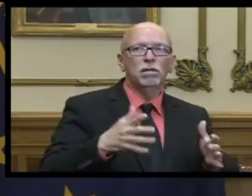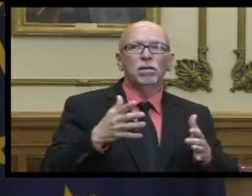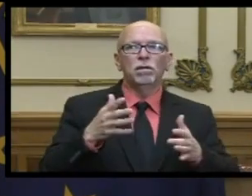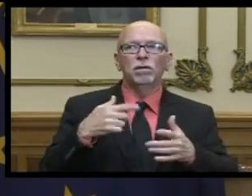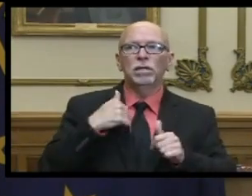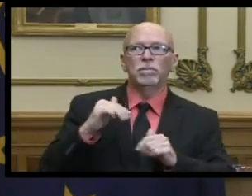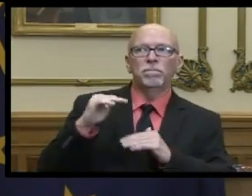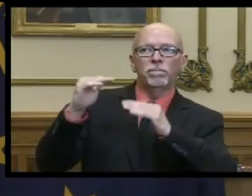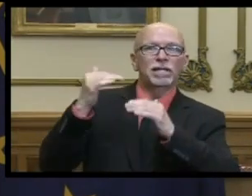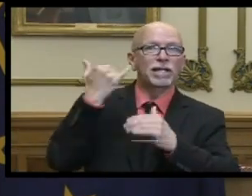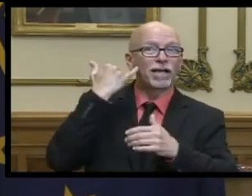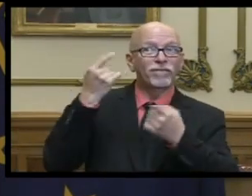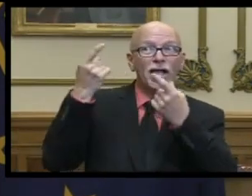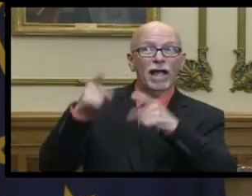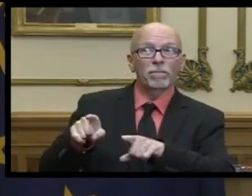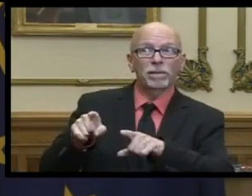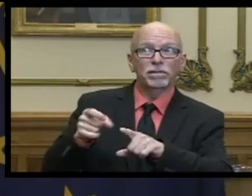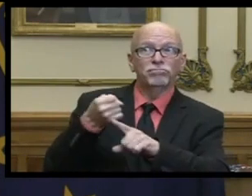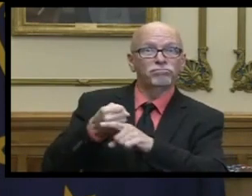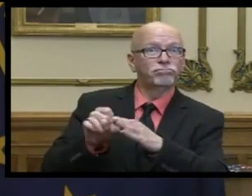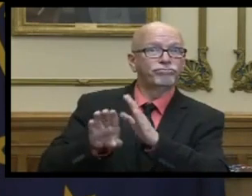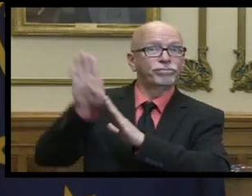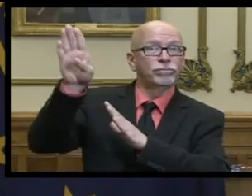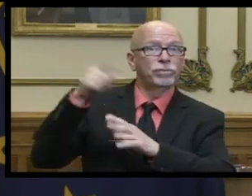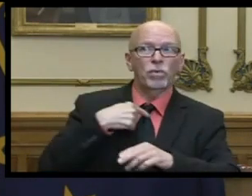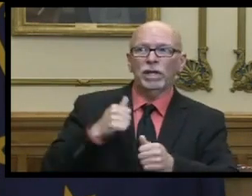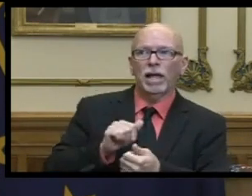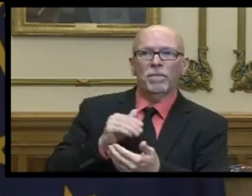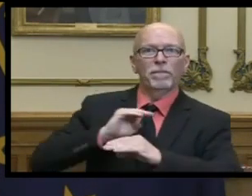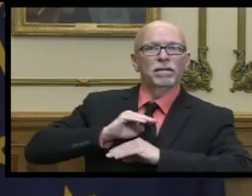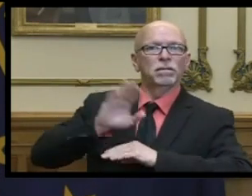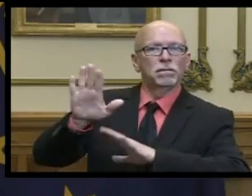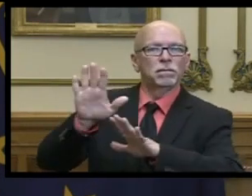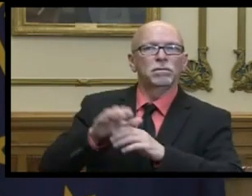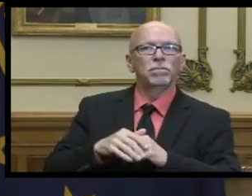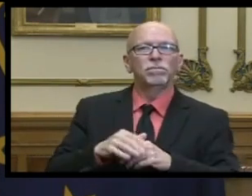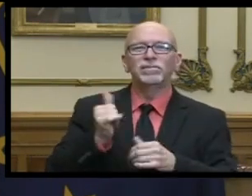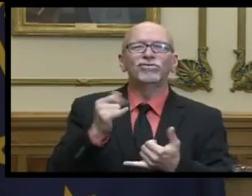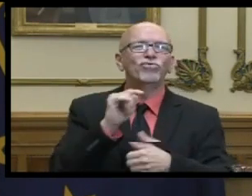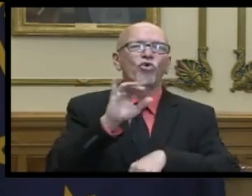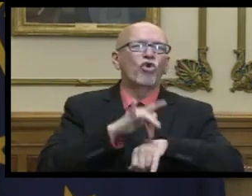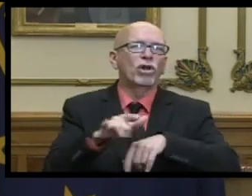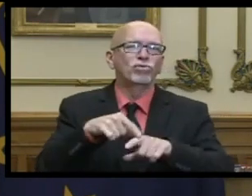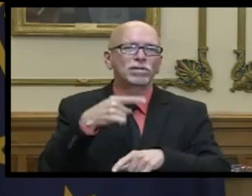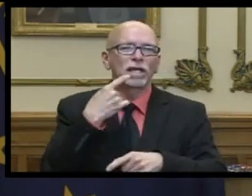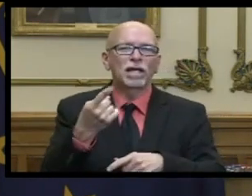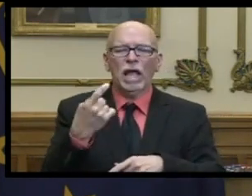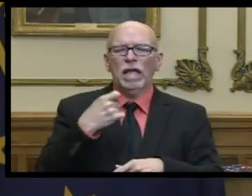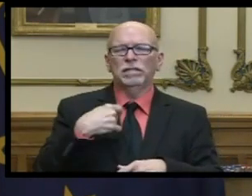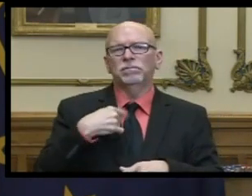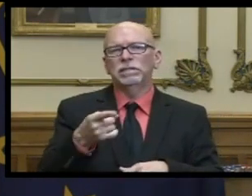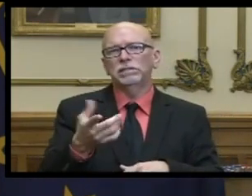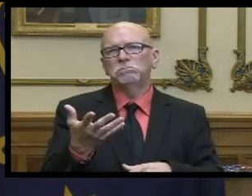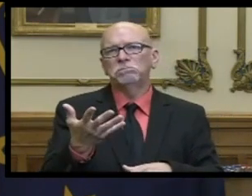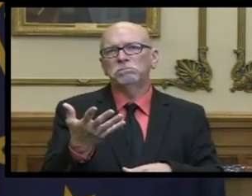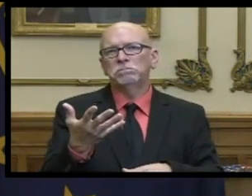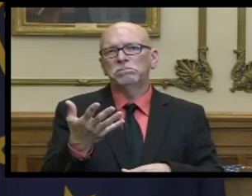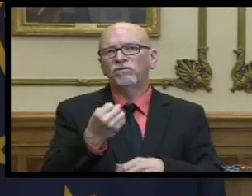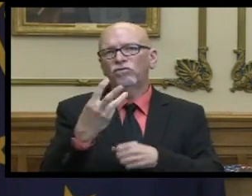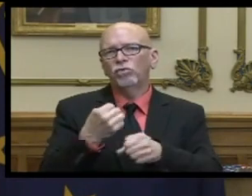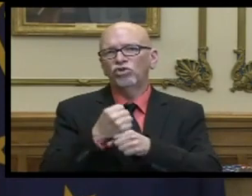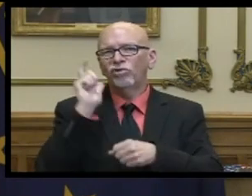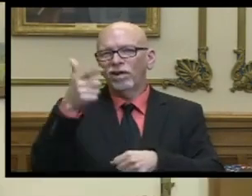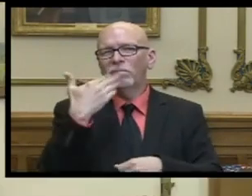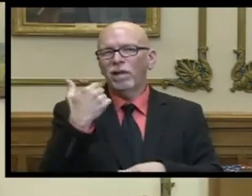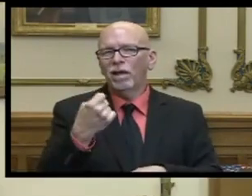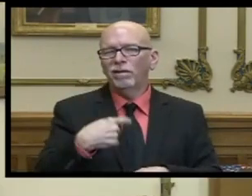if one comes about um so too too early to say maybe maybe ask me a few years from now